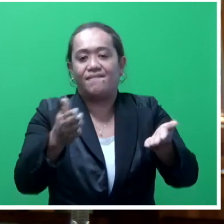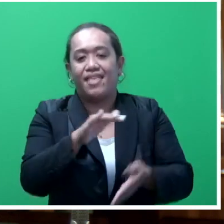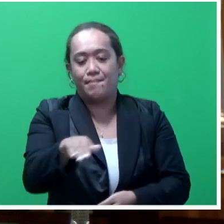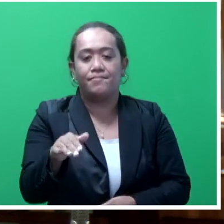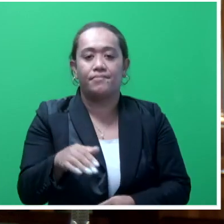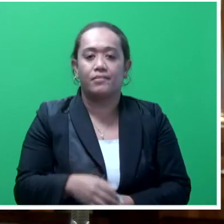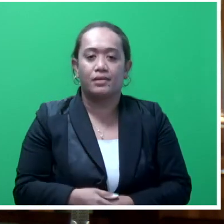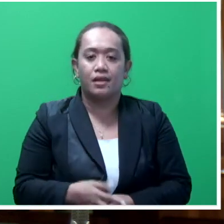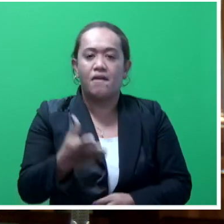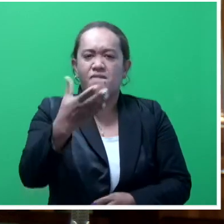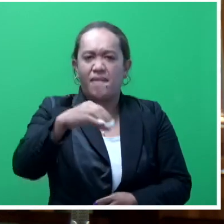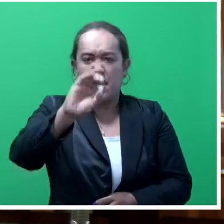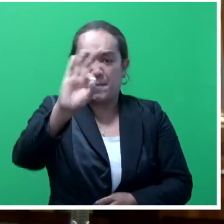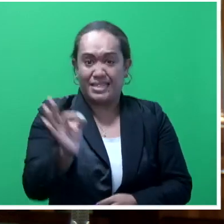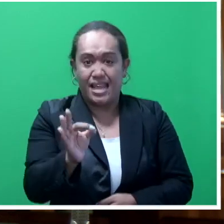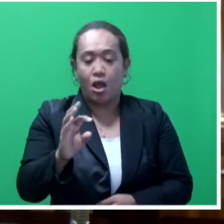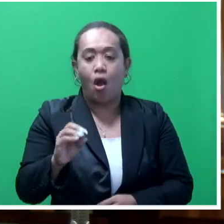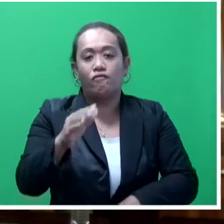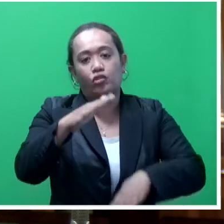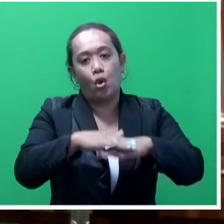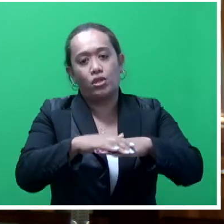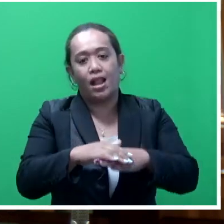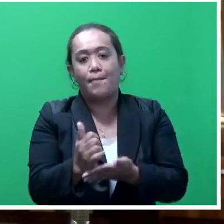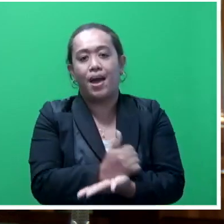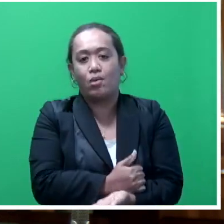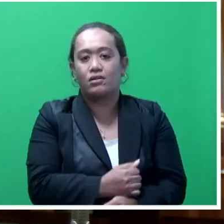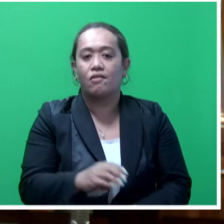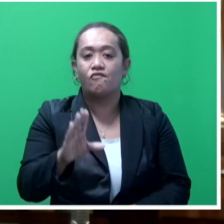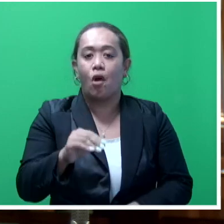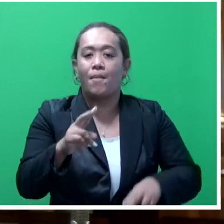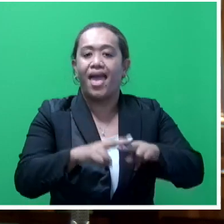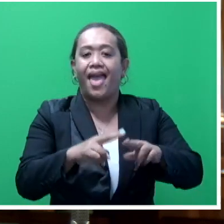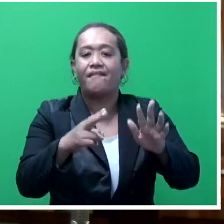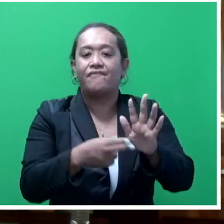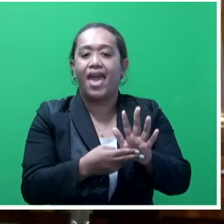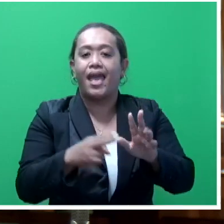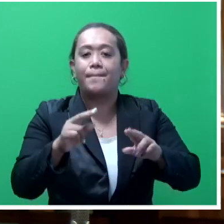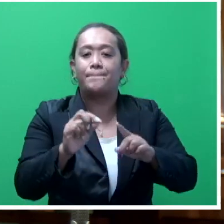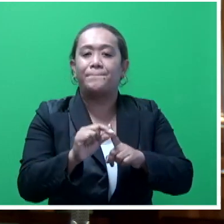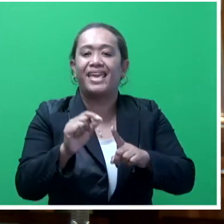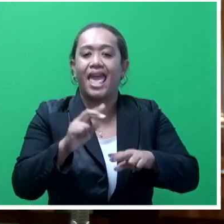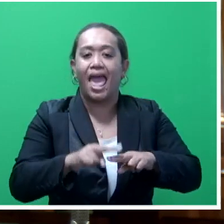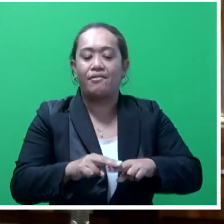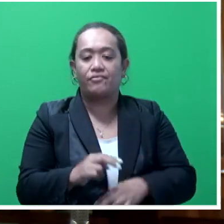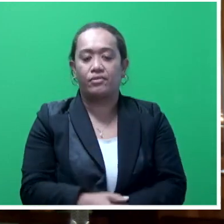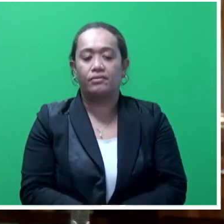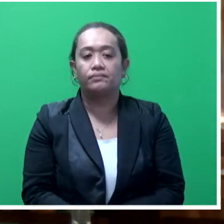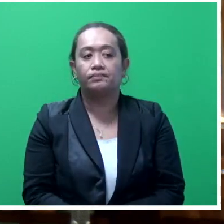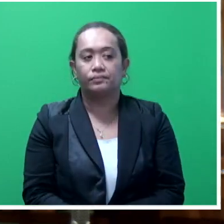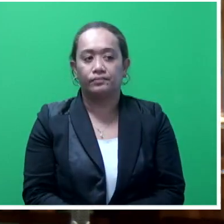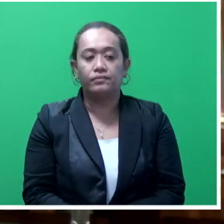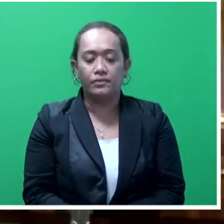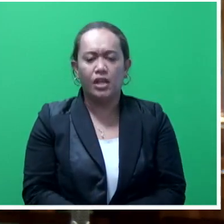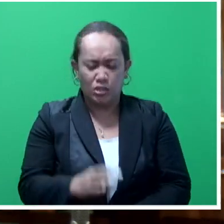up to 50% of the total amount of the FNPF funds that they had. So, Mr Speaker, sir, we have got an